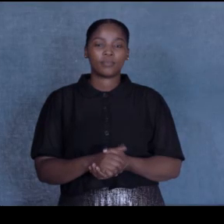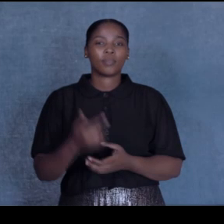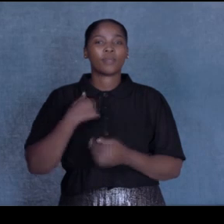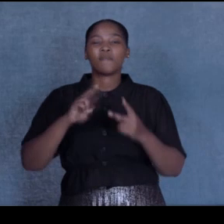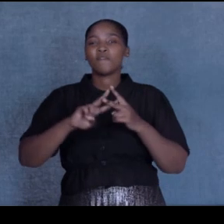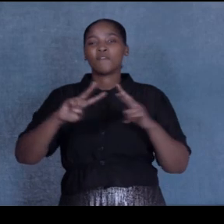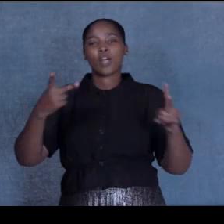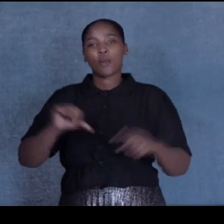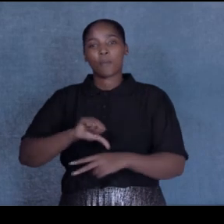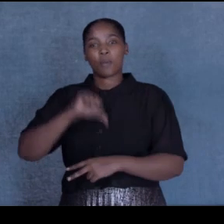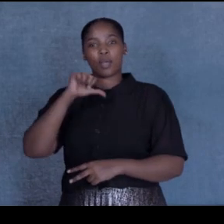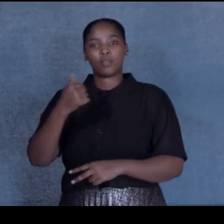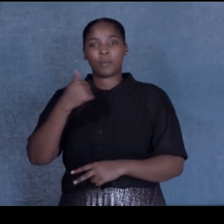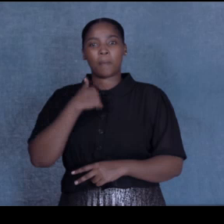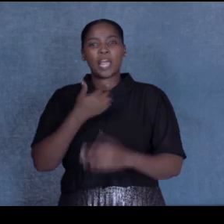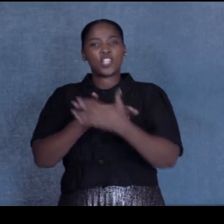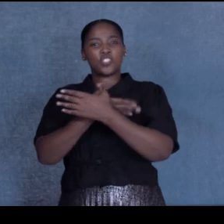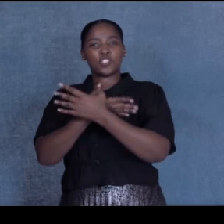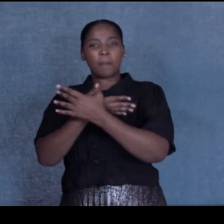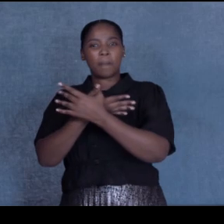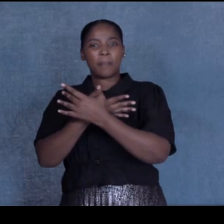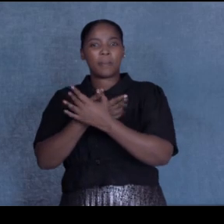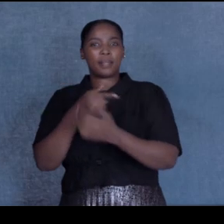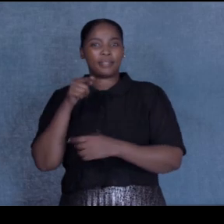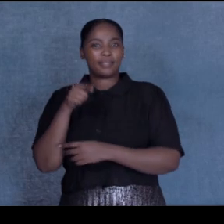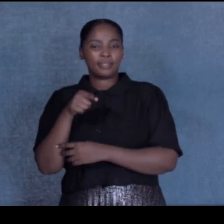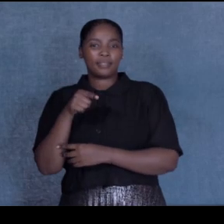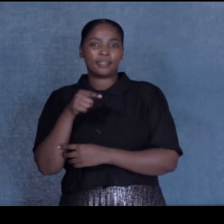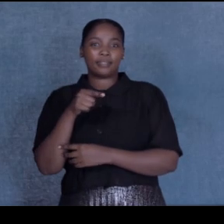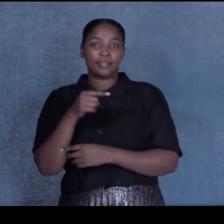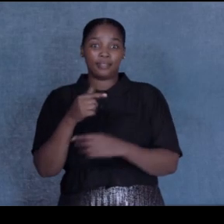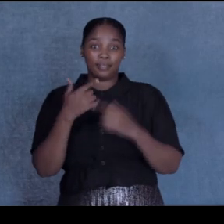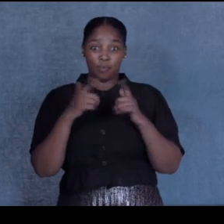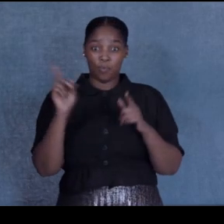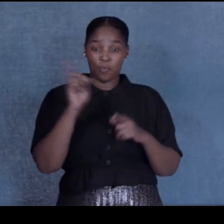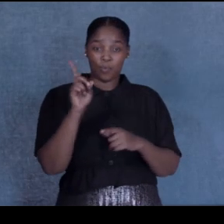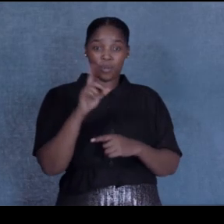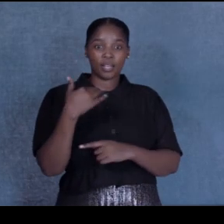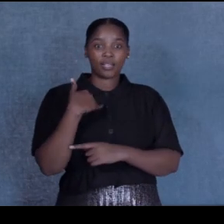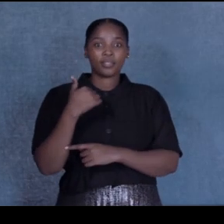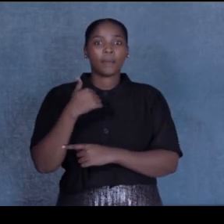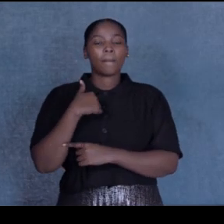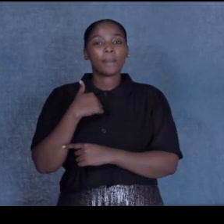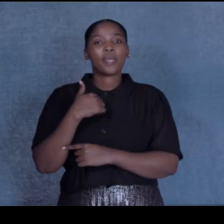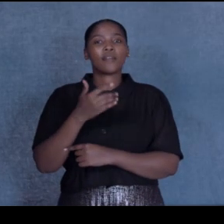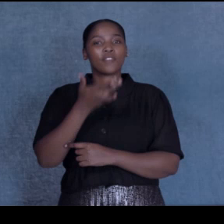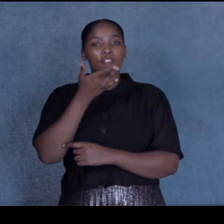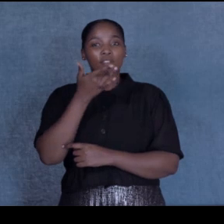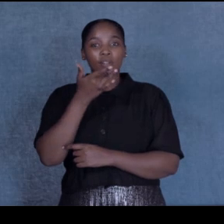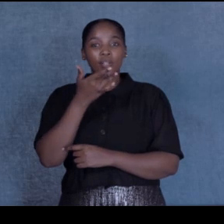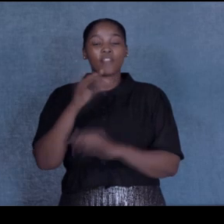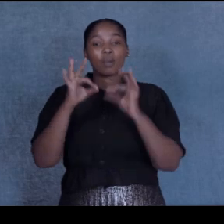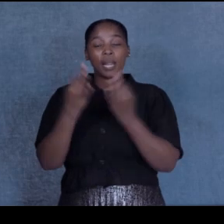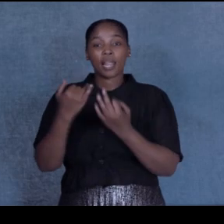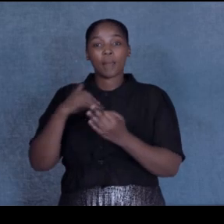proud of my German ancestry and until today my favorite uncle stays in Hanover. My family